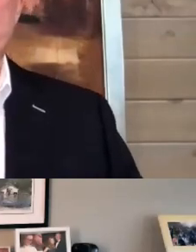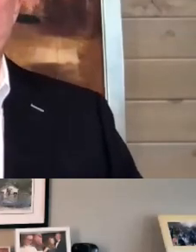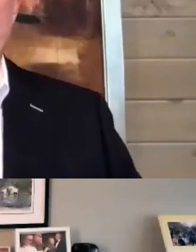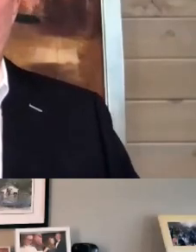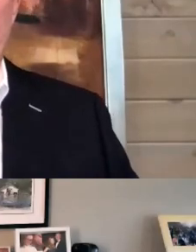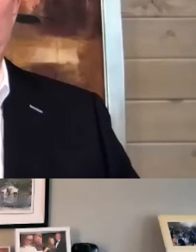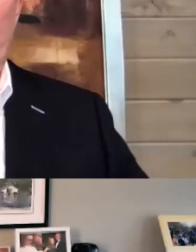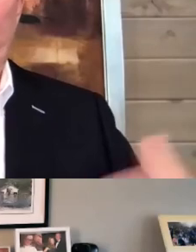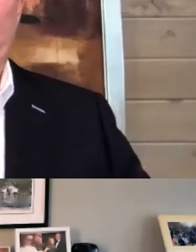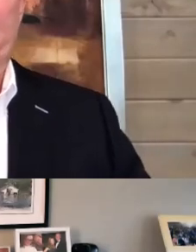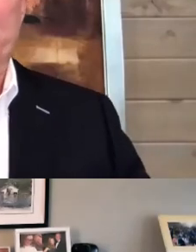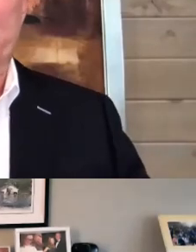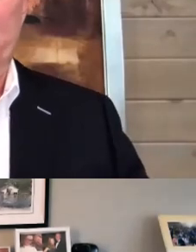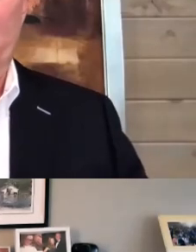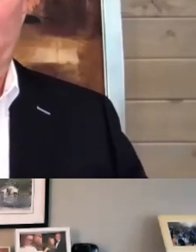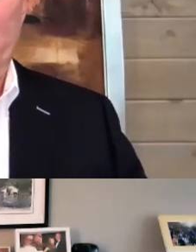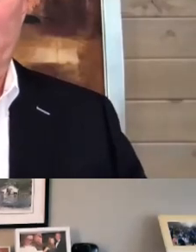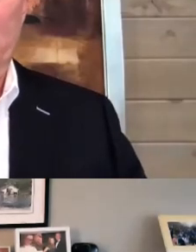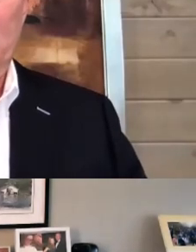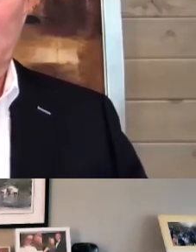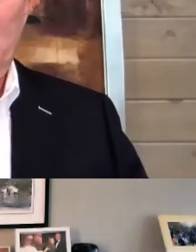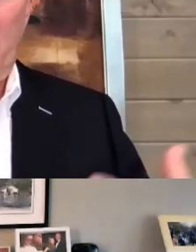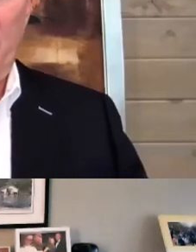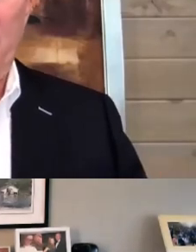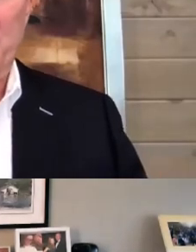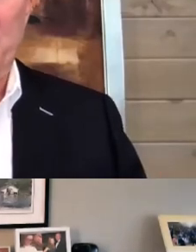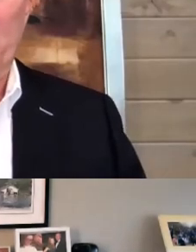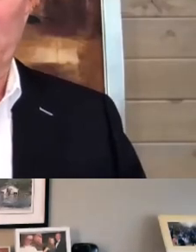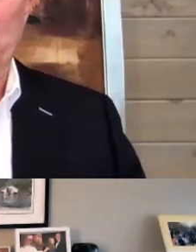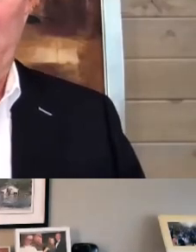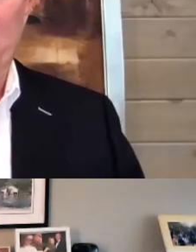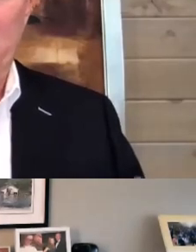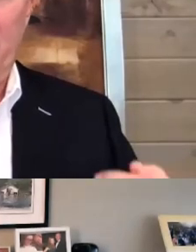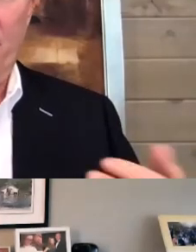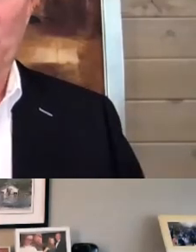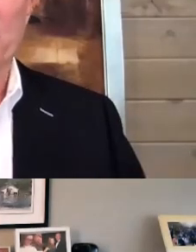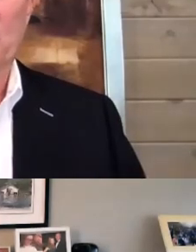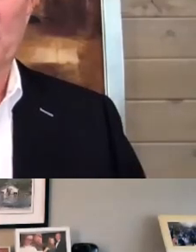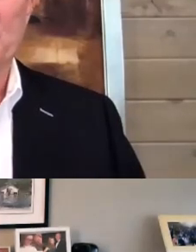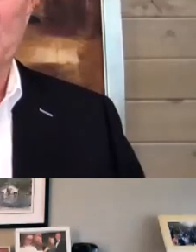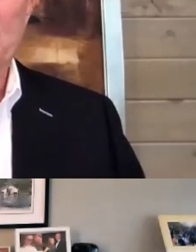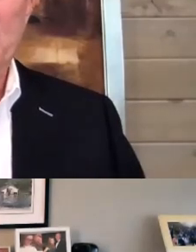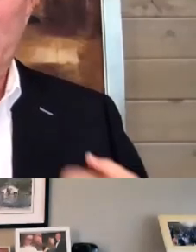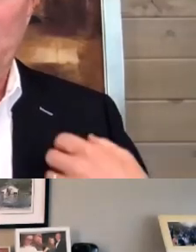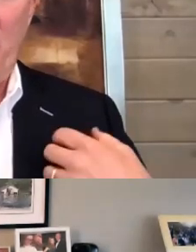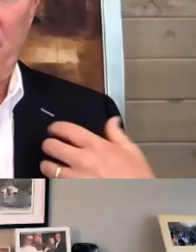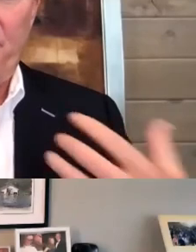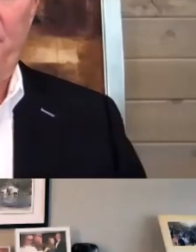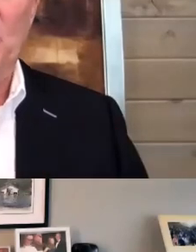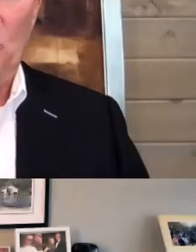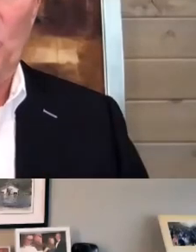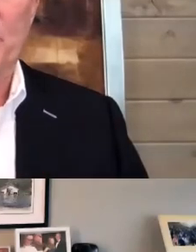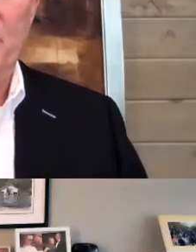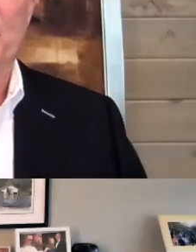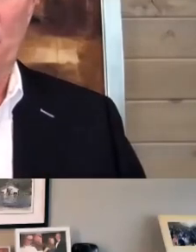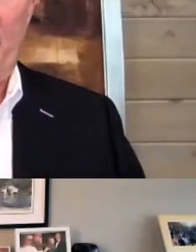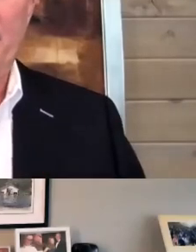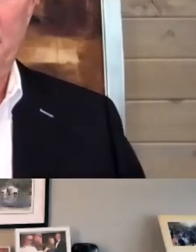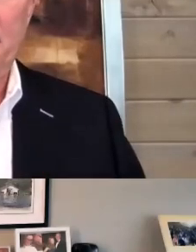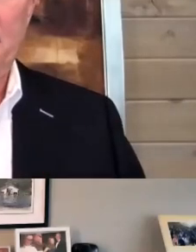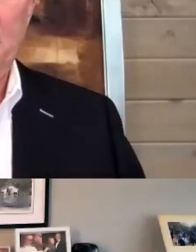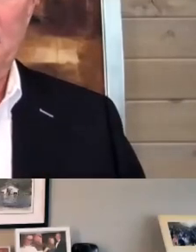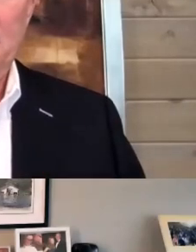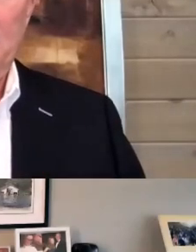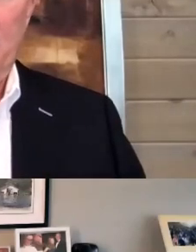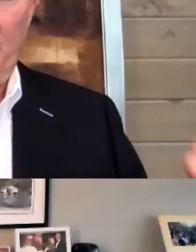definition of sharing, sharing your vision and your idea. And in that sharing, you have to be a very good listener and you have to feel where people are